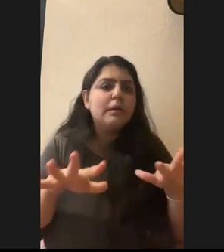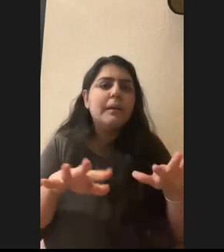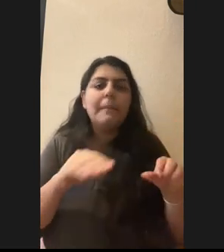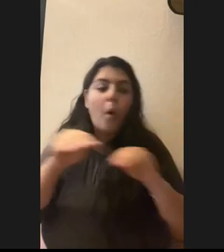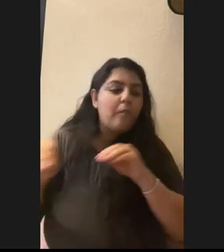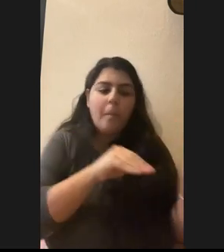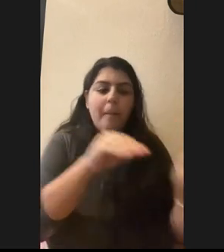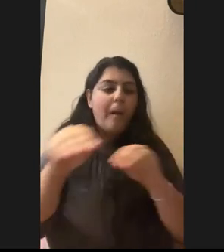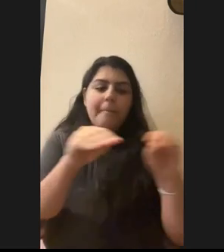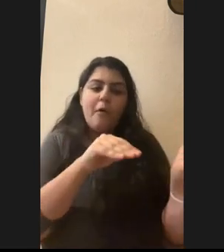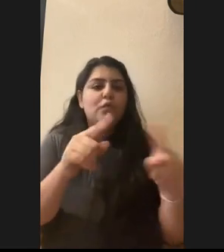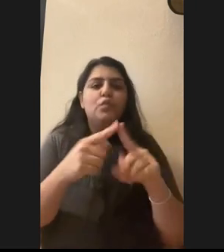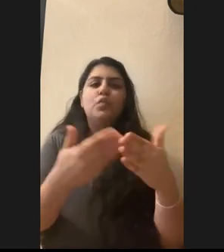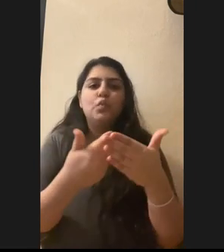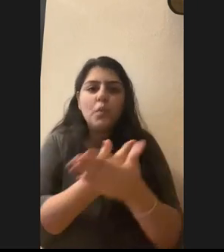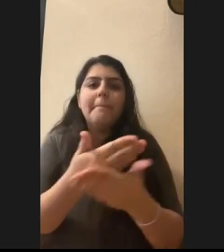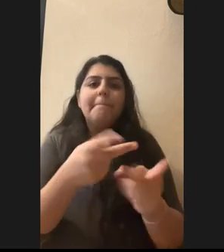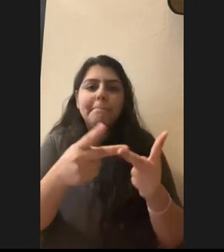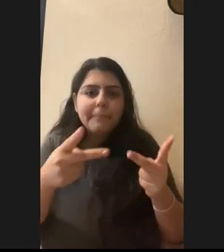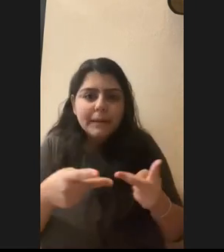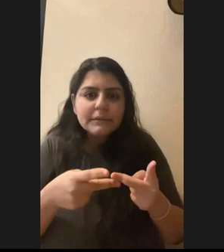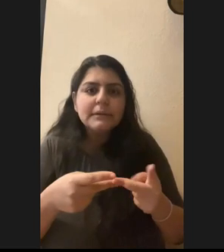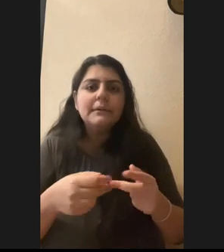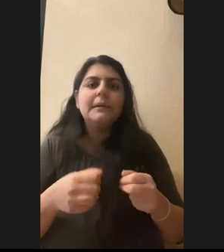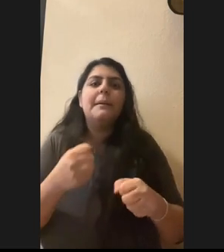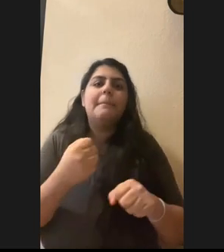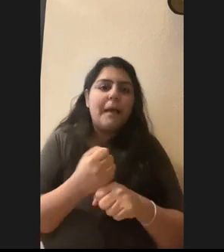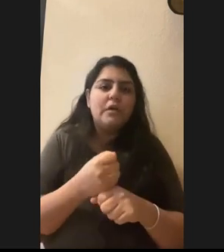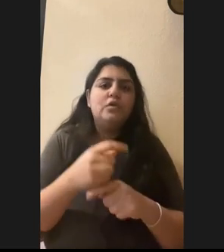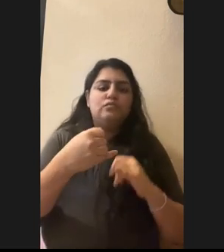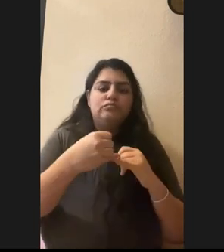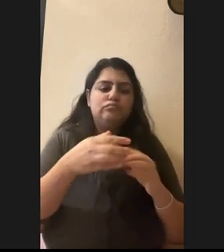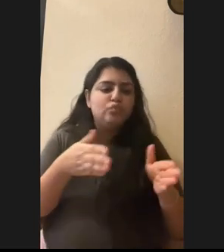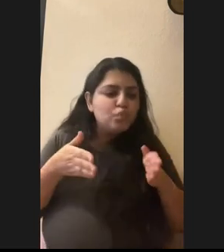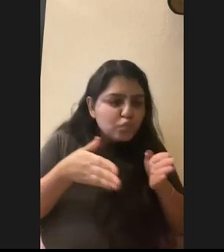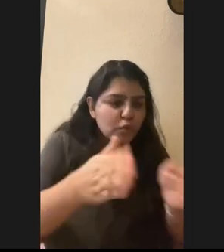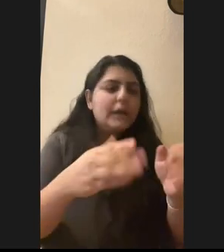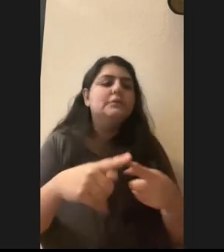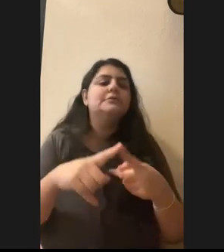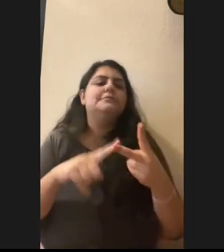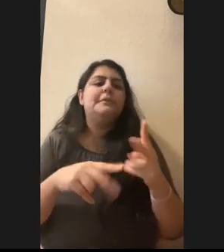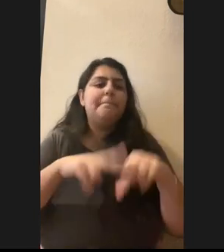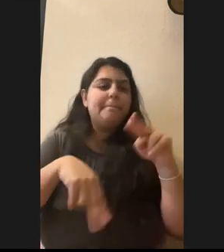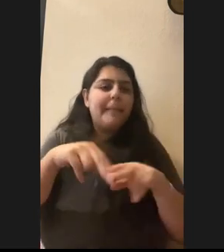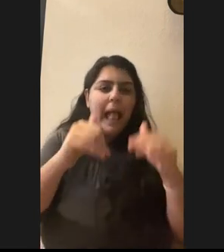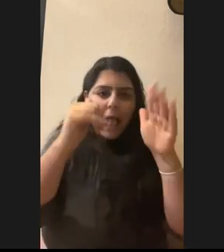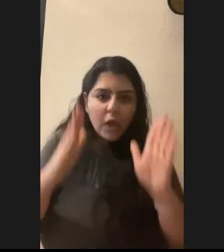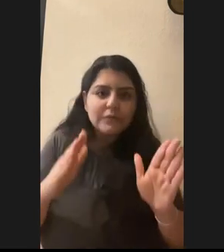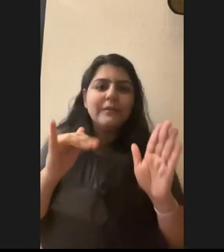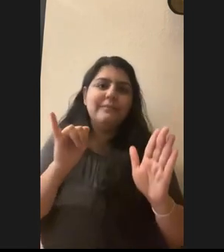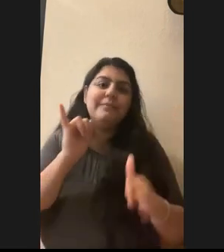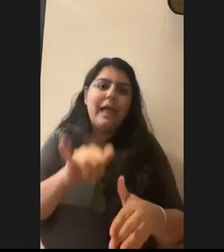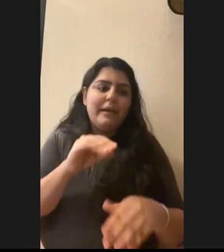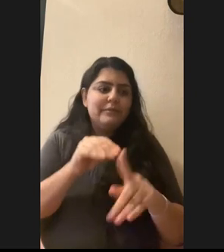places where they weren't before. We're making trails, roads, building new houses that all affects wildlife. So